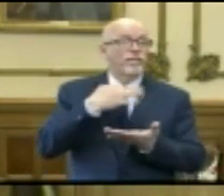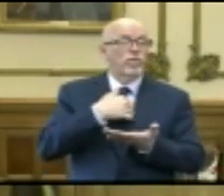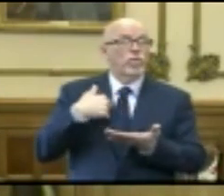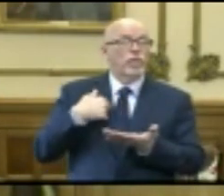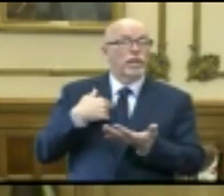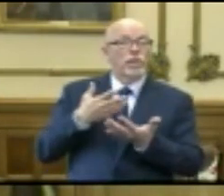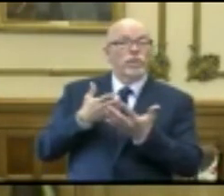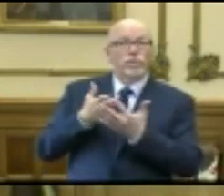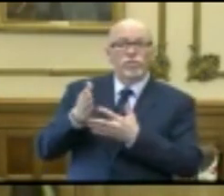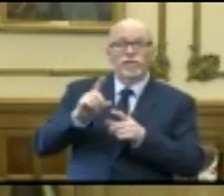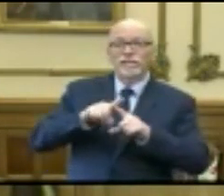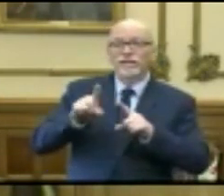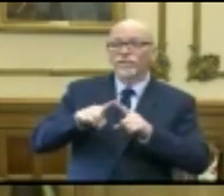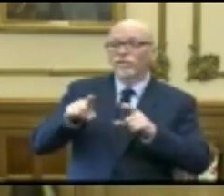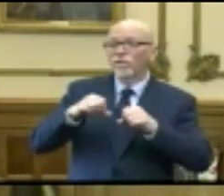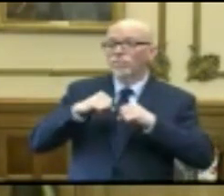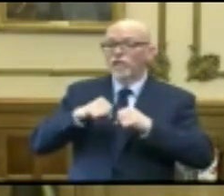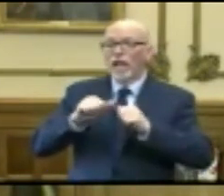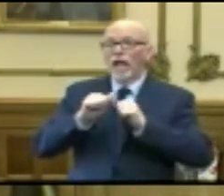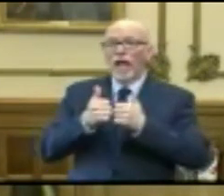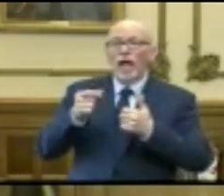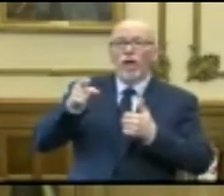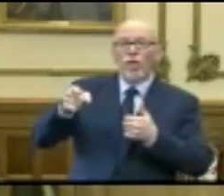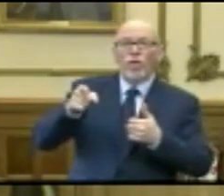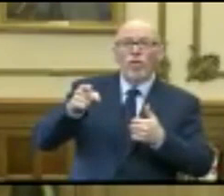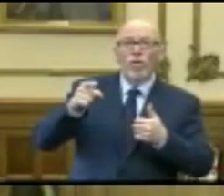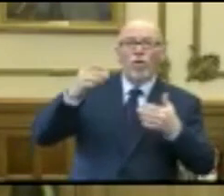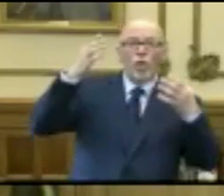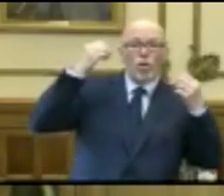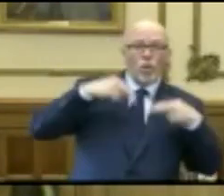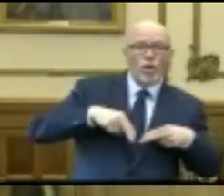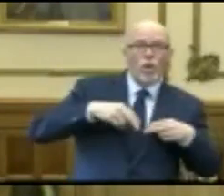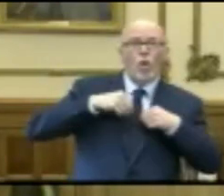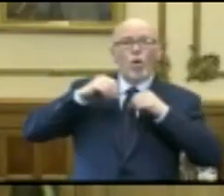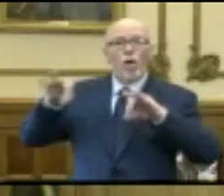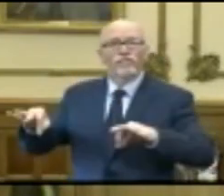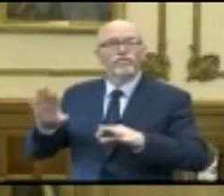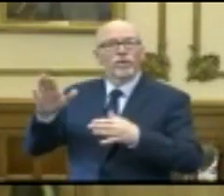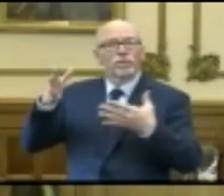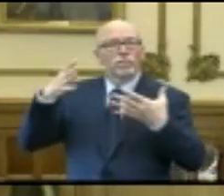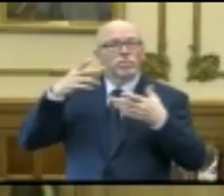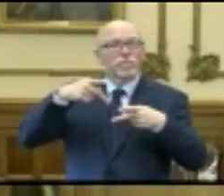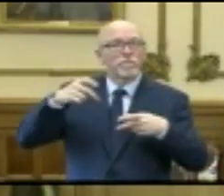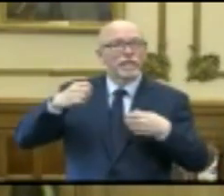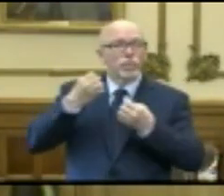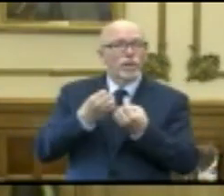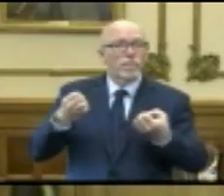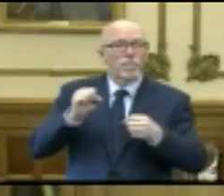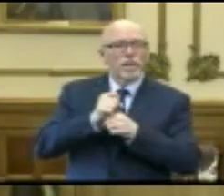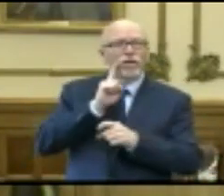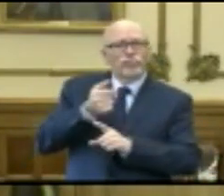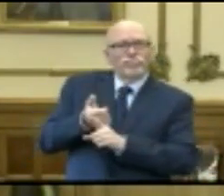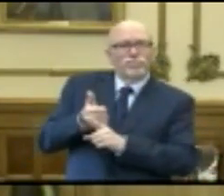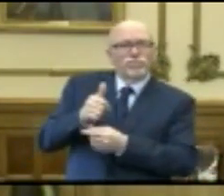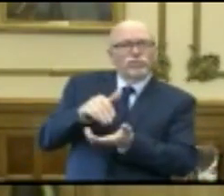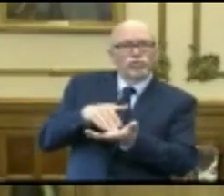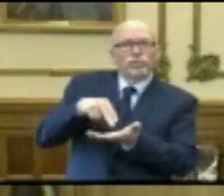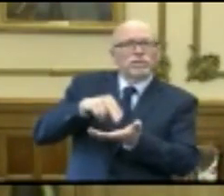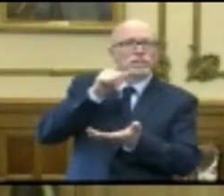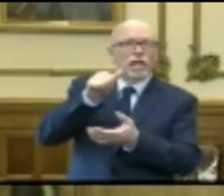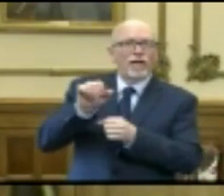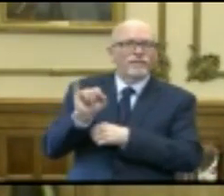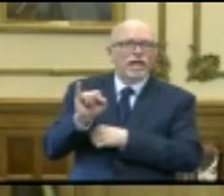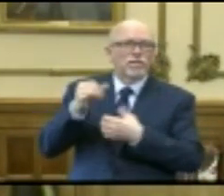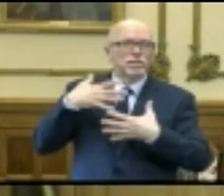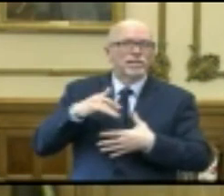protective ways for how they put on and take off their equipment so we make sure that they themselves don't get infected if they're not